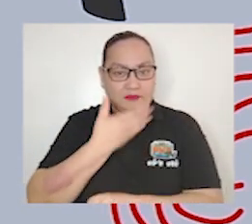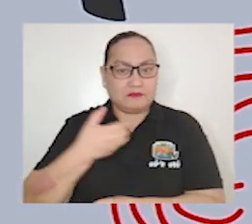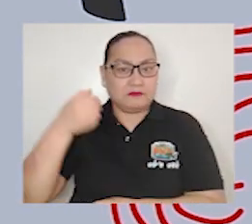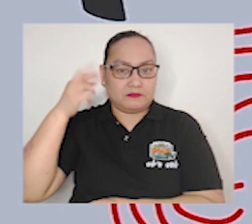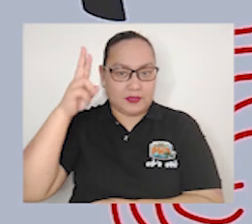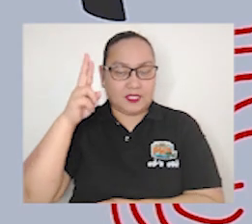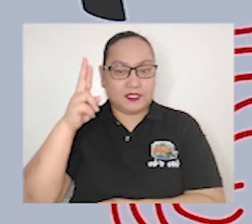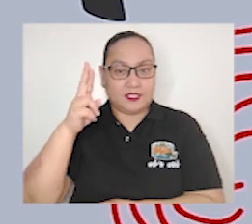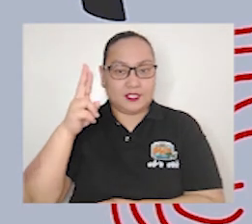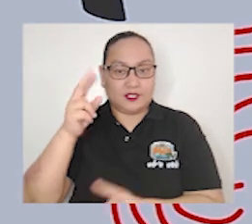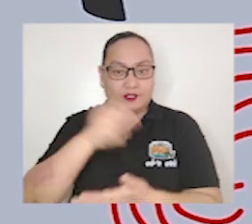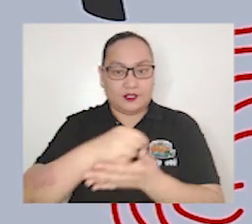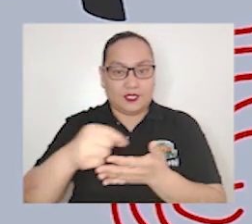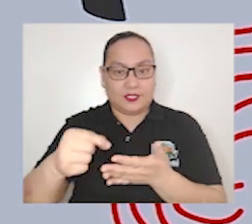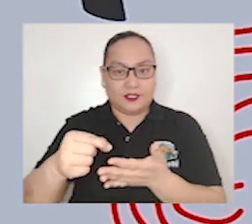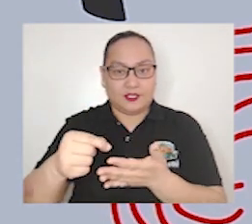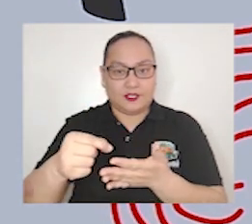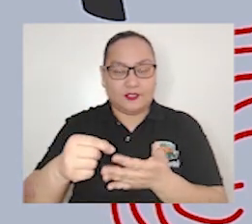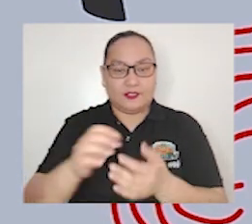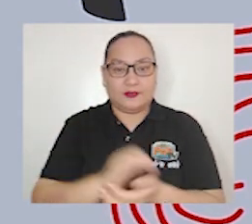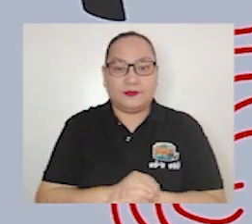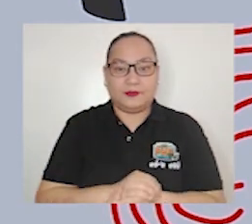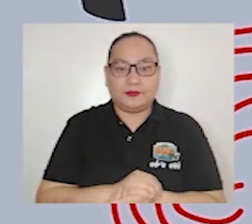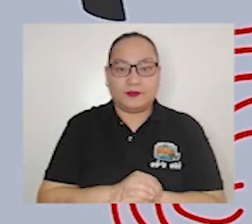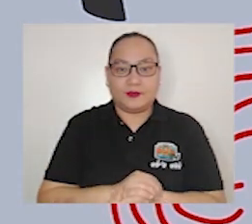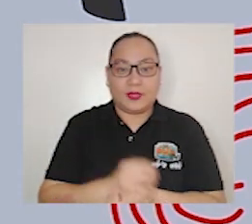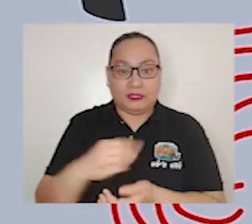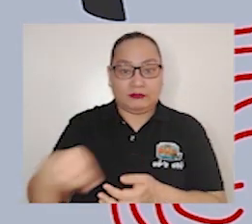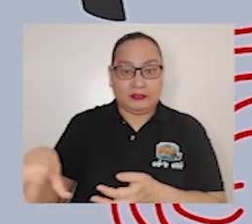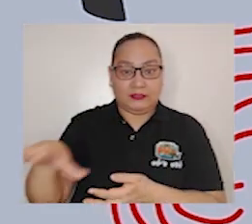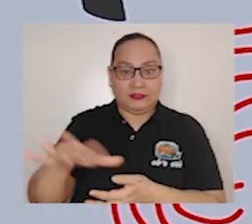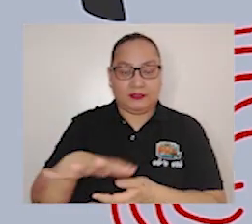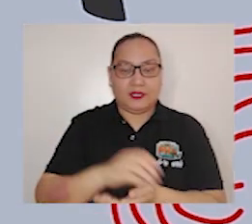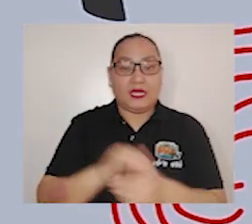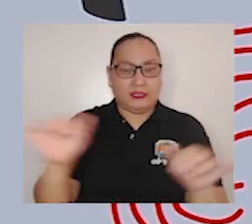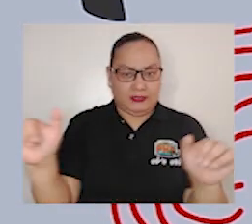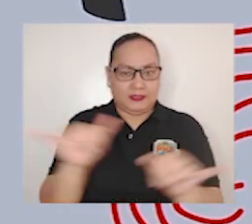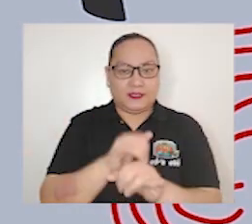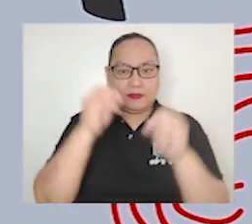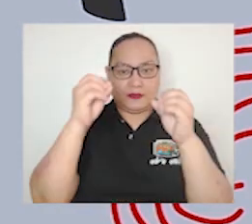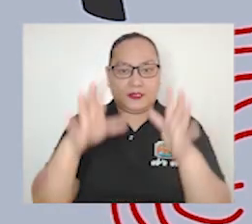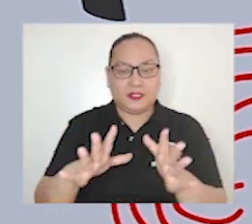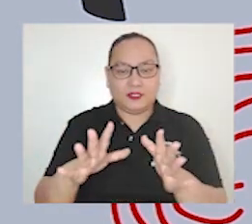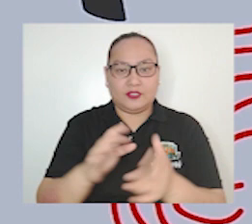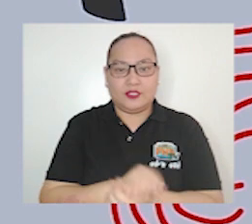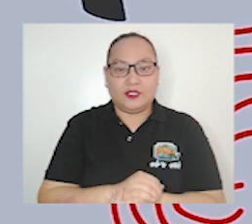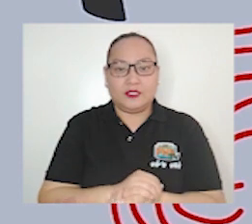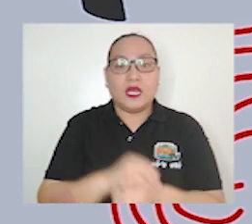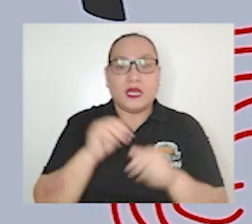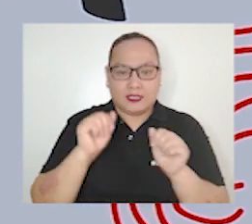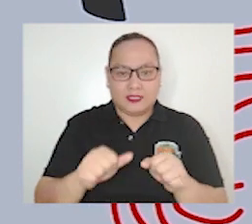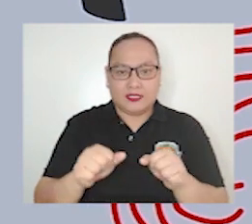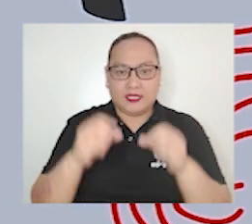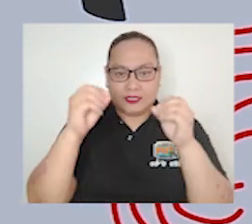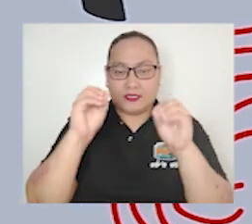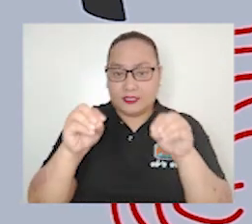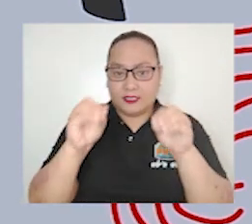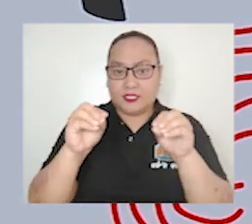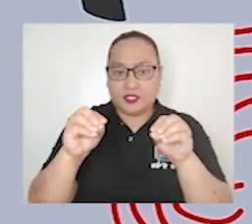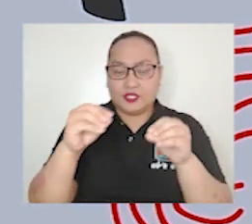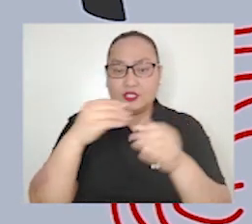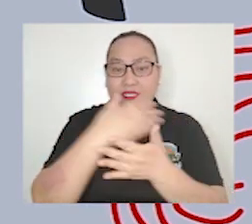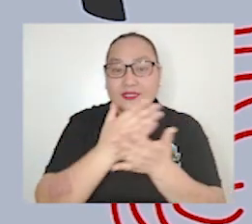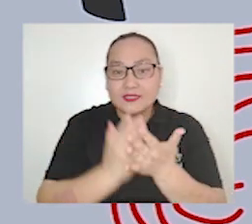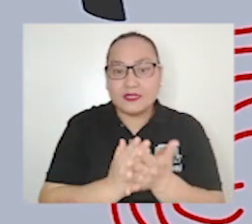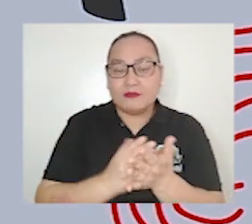better writers in that area The same with us teachers We can teach some subjects but will